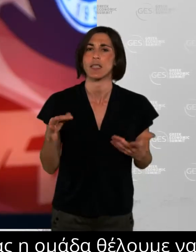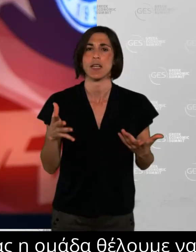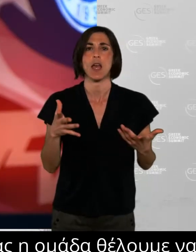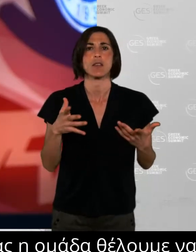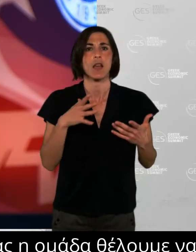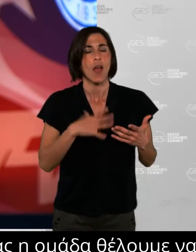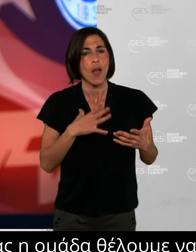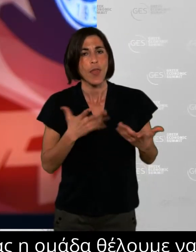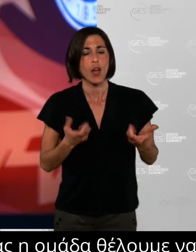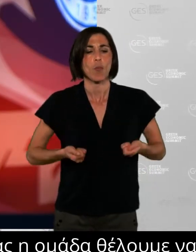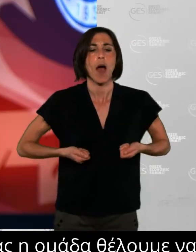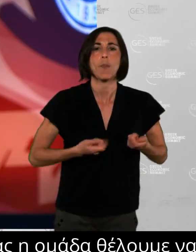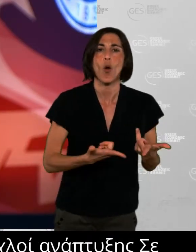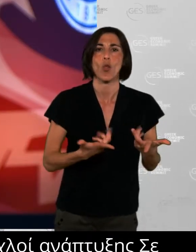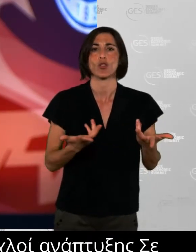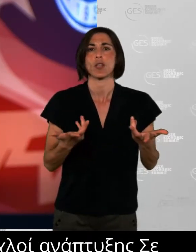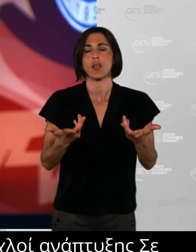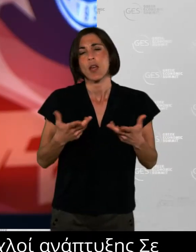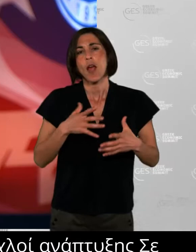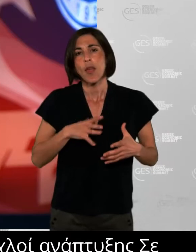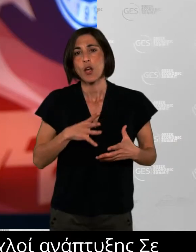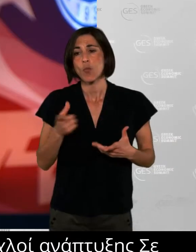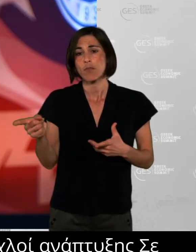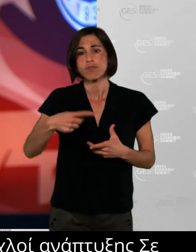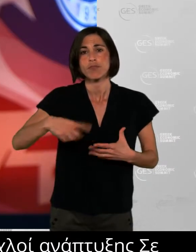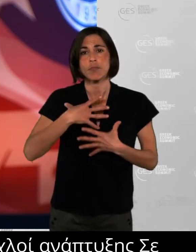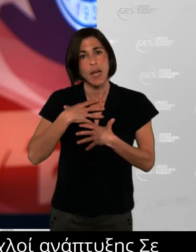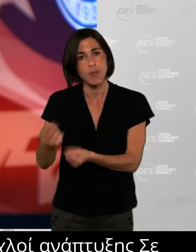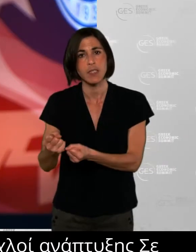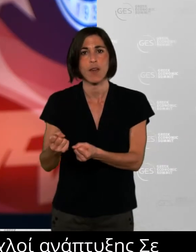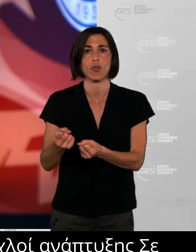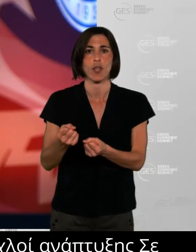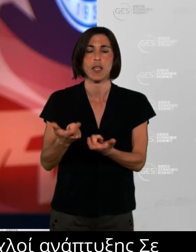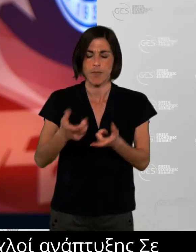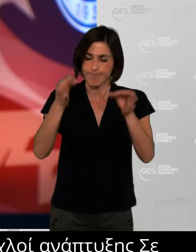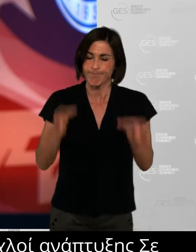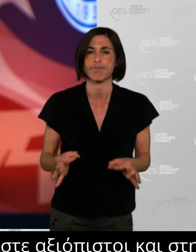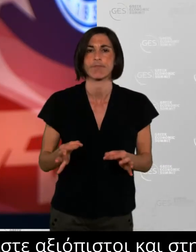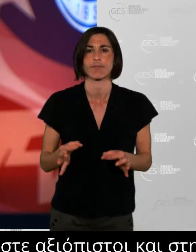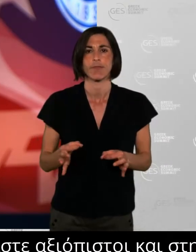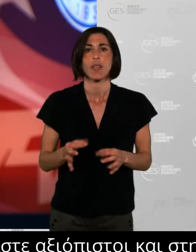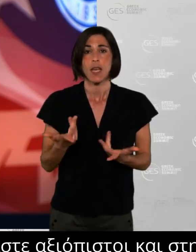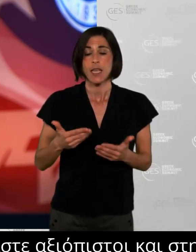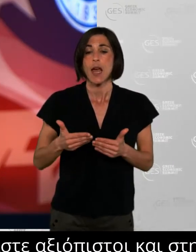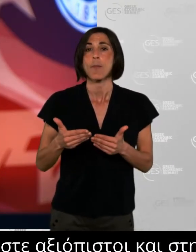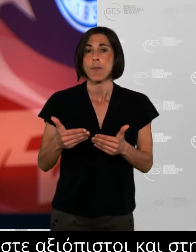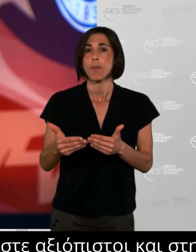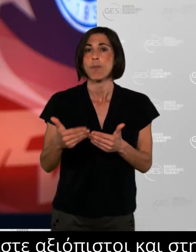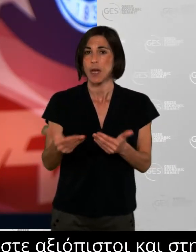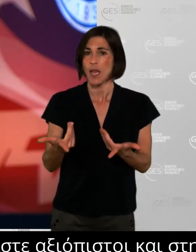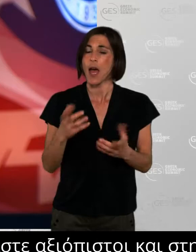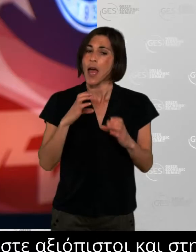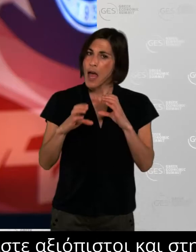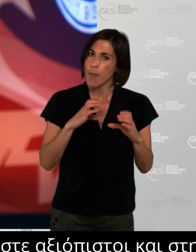trustworthy. And then we we launched our purpose and we did it for the first time in a democratic way. So another thing is that we need to